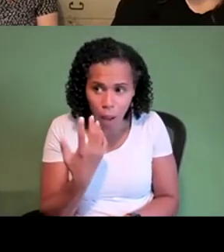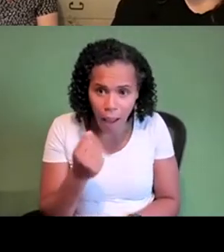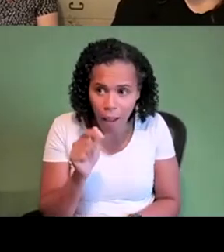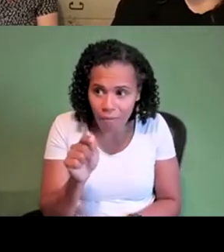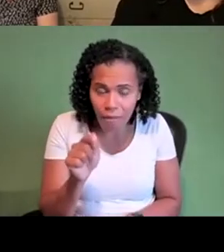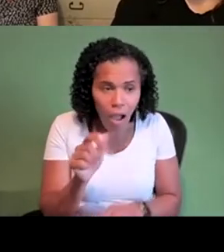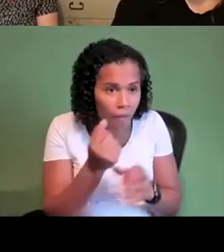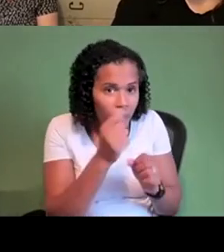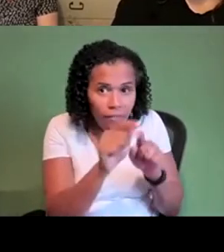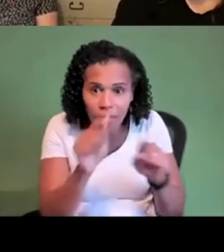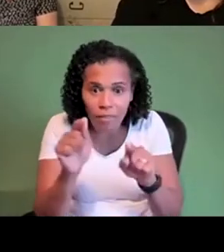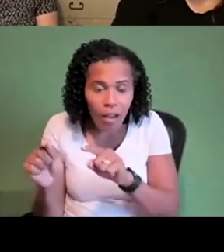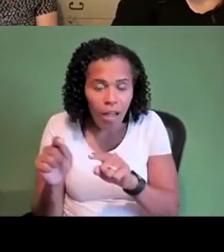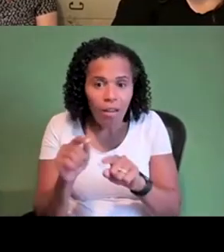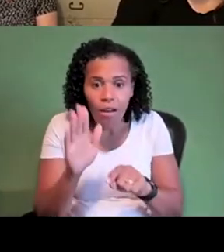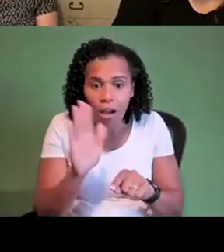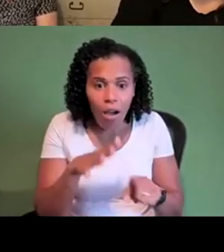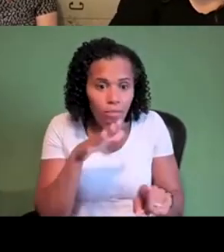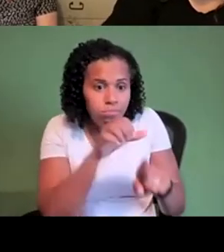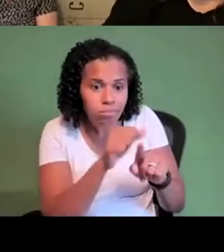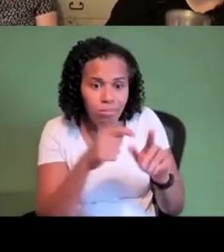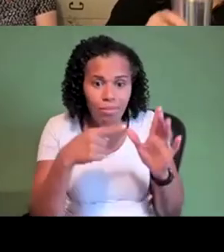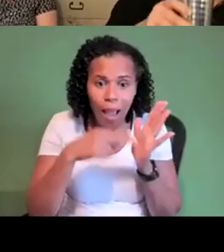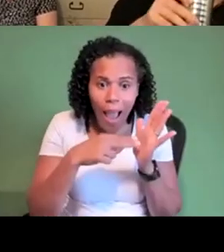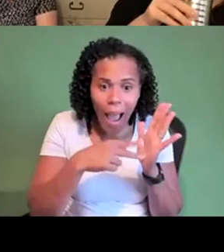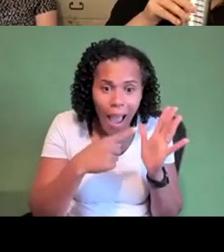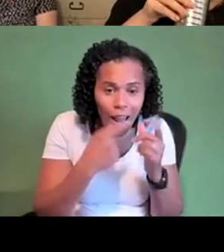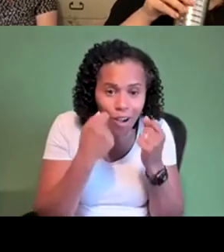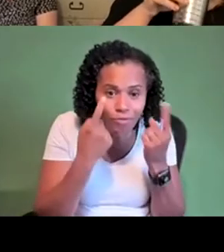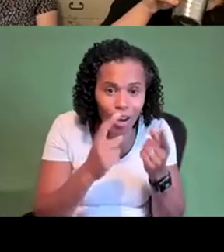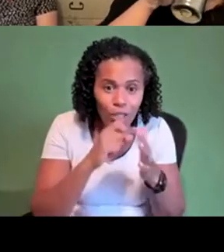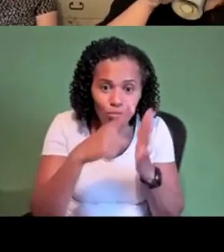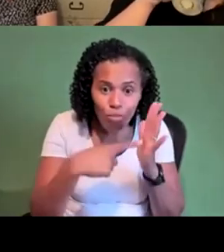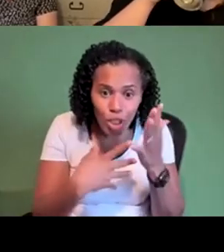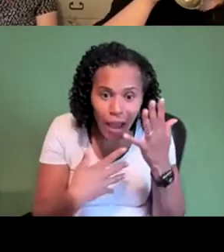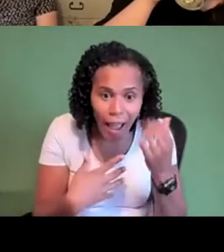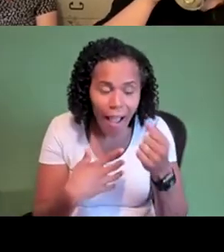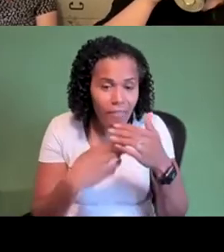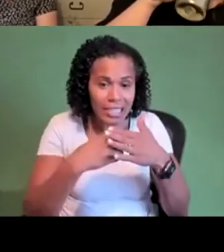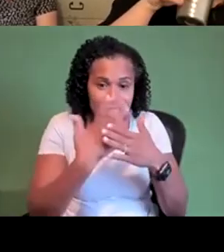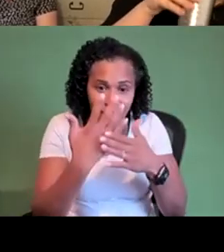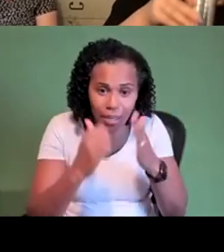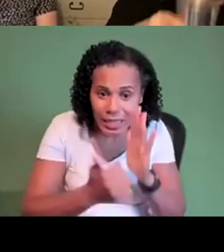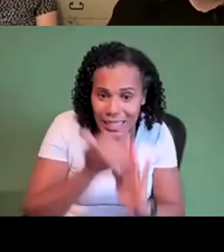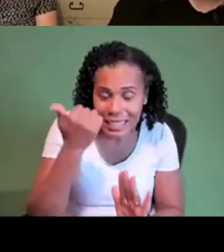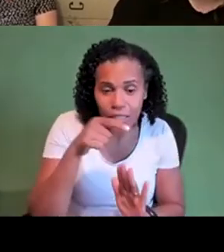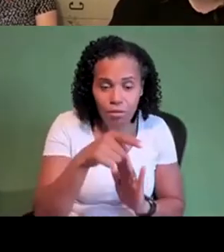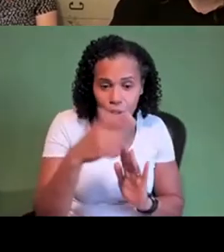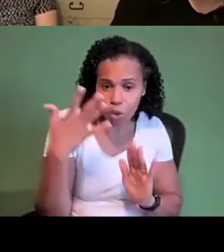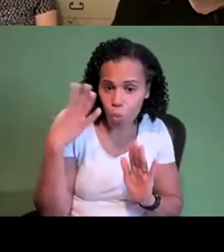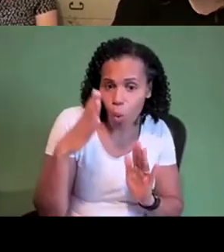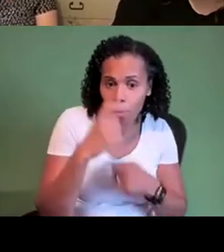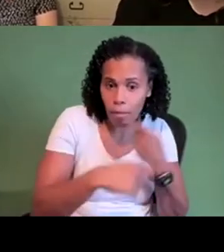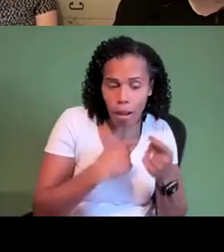doing you know her own project uh projects and was you know developing her skills as a project um